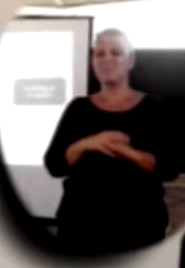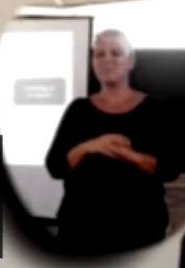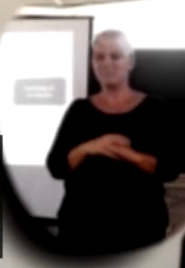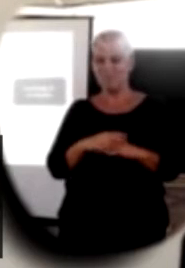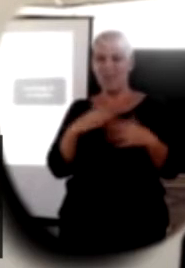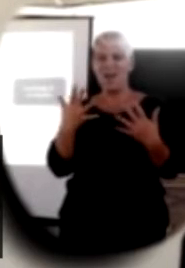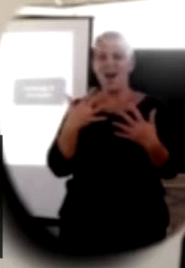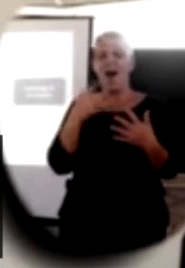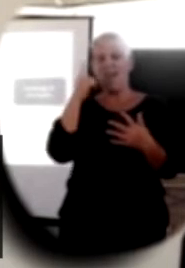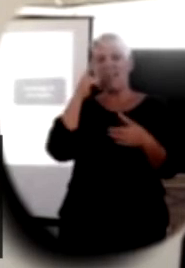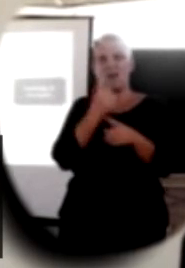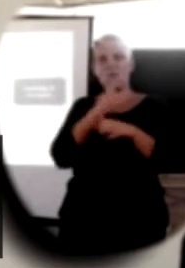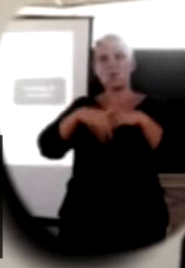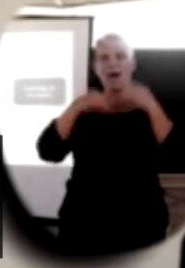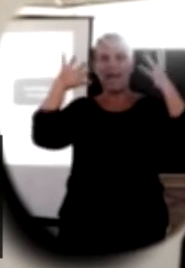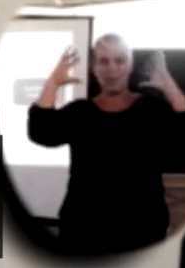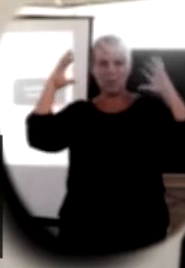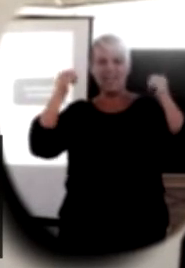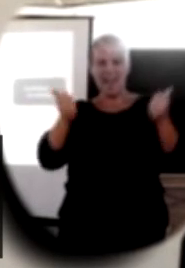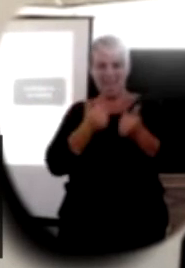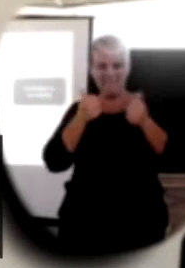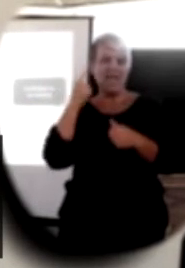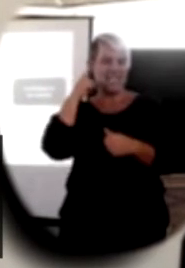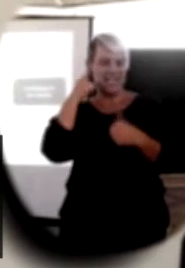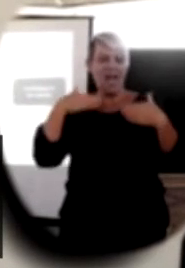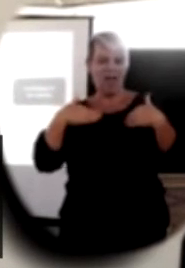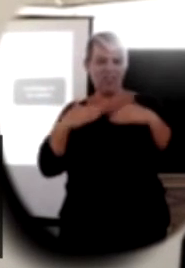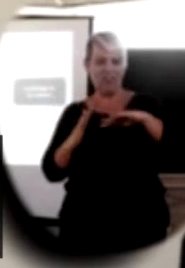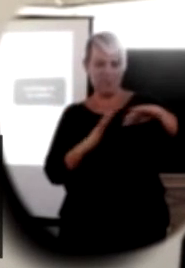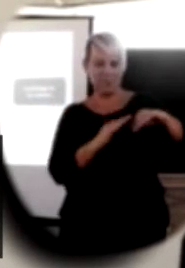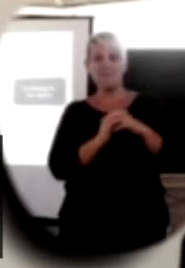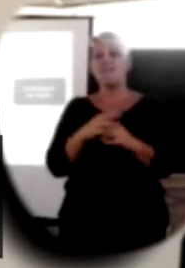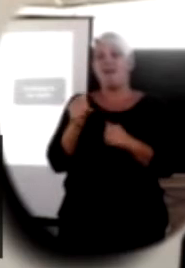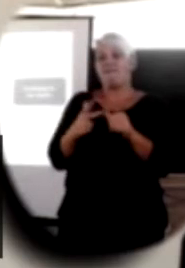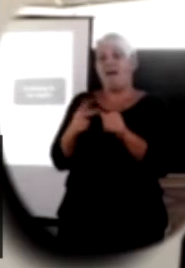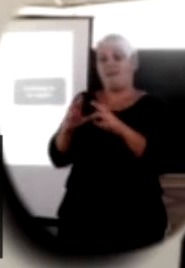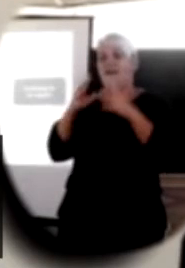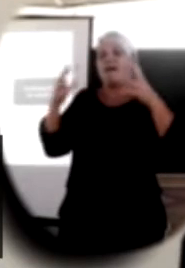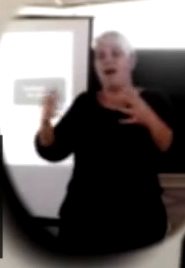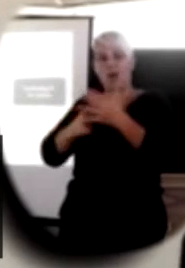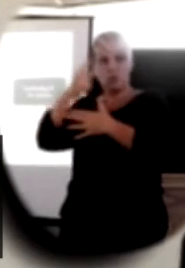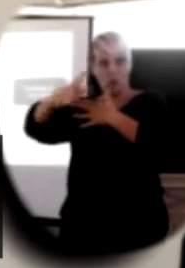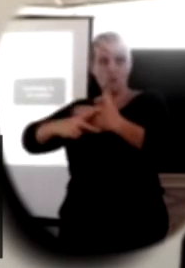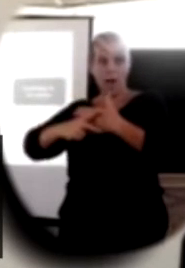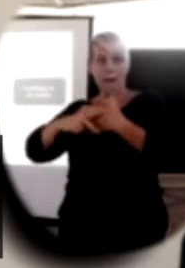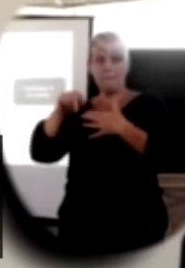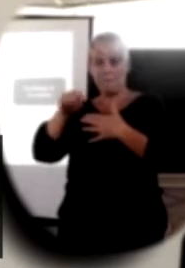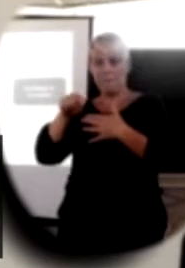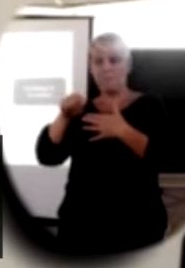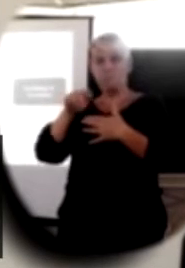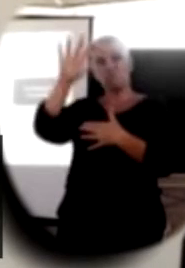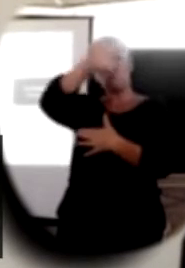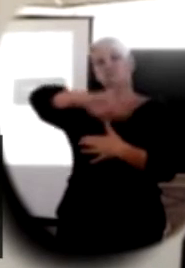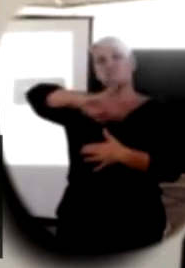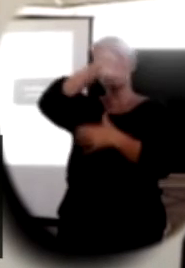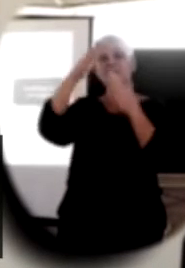I think I've talked enough about audiology and ear health. We also have a large program that we run across quite a bit of Western